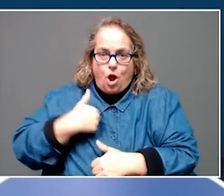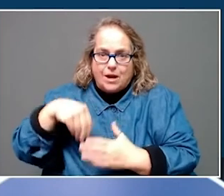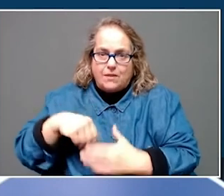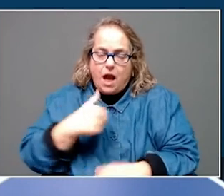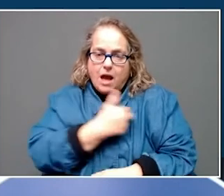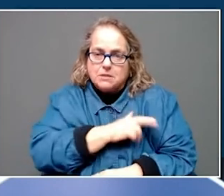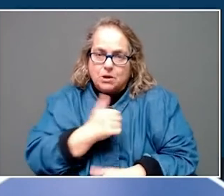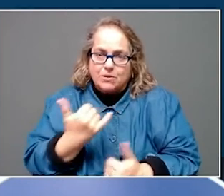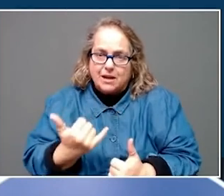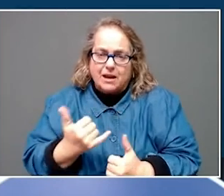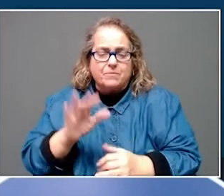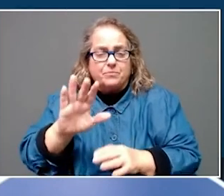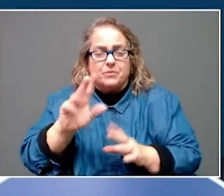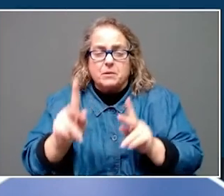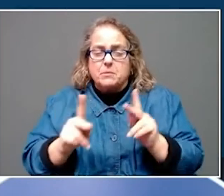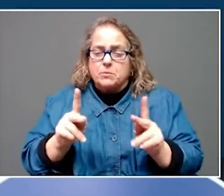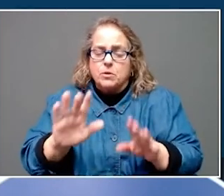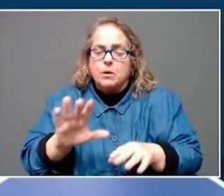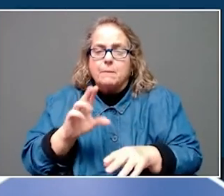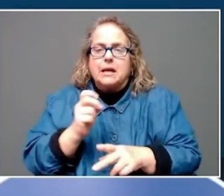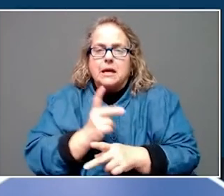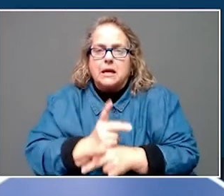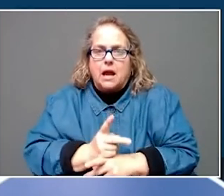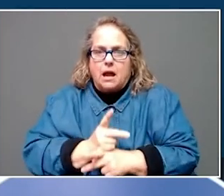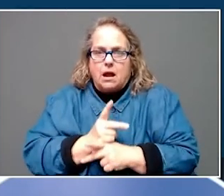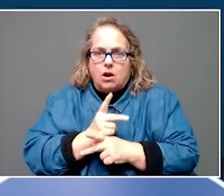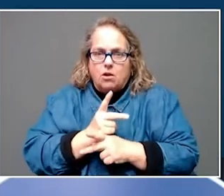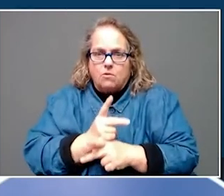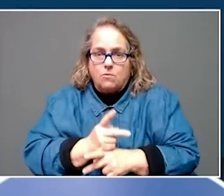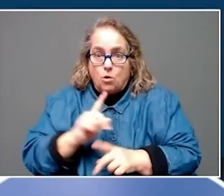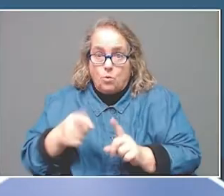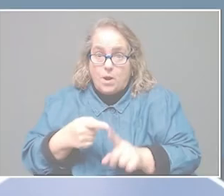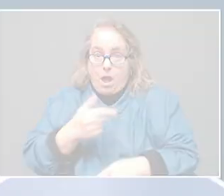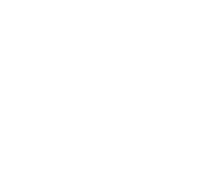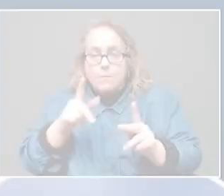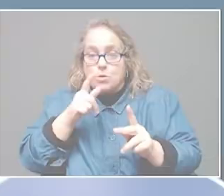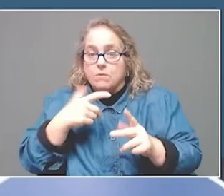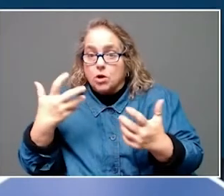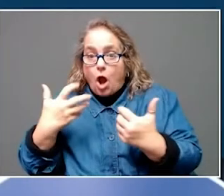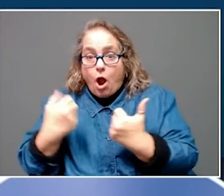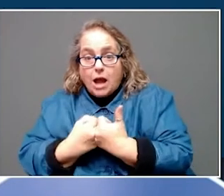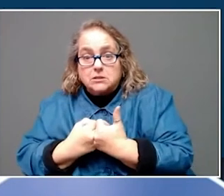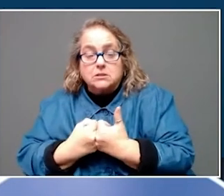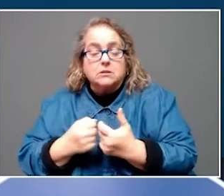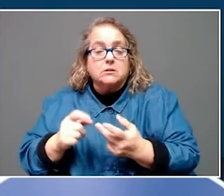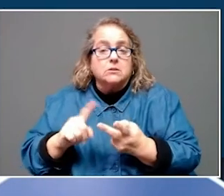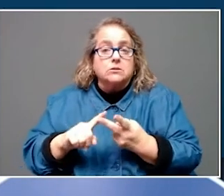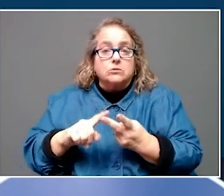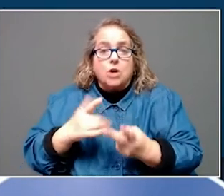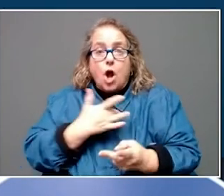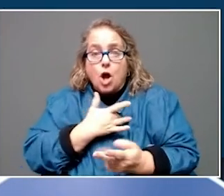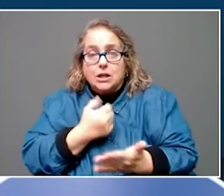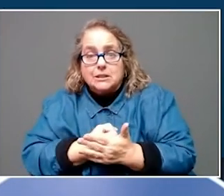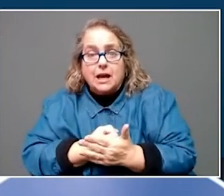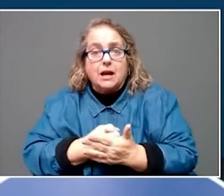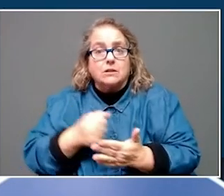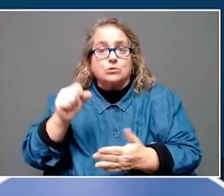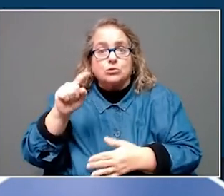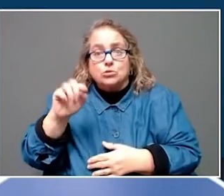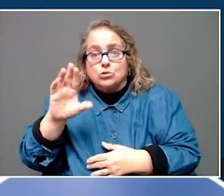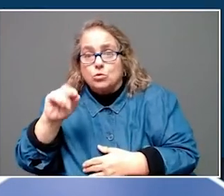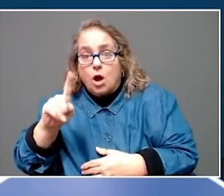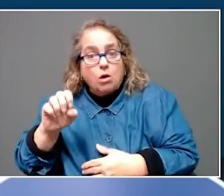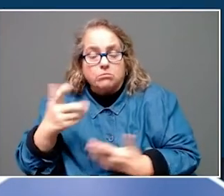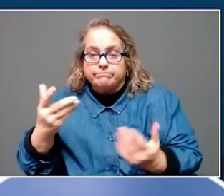COVID patients, as the shortage could affect anyone in need of an intensive care bed. The danger here is bigger than just